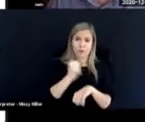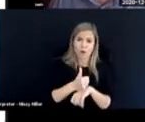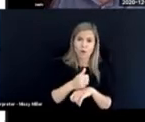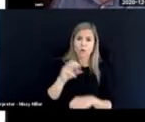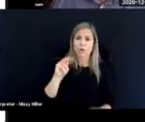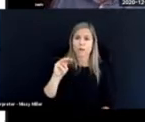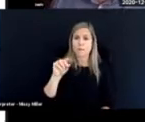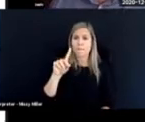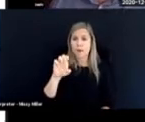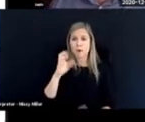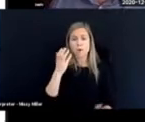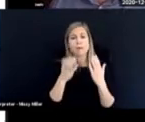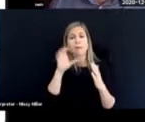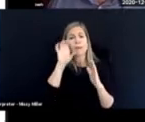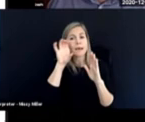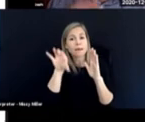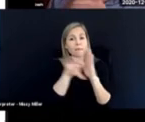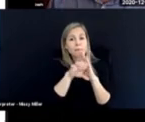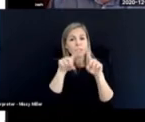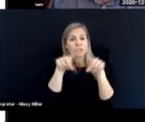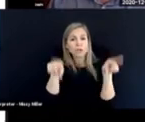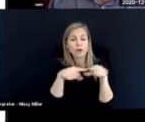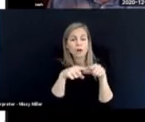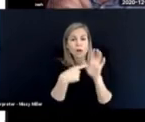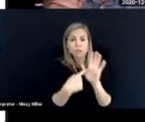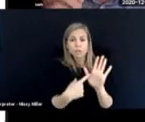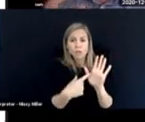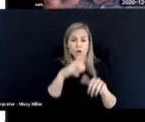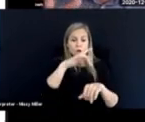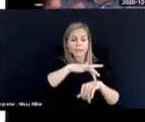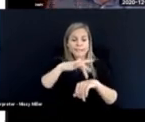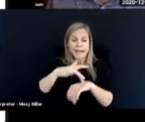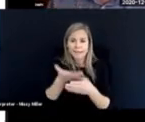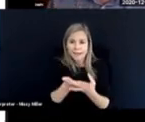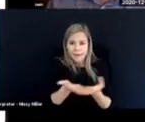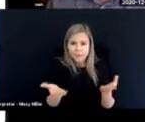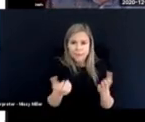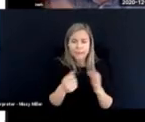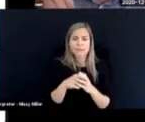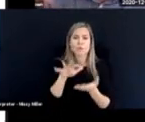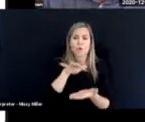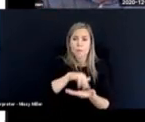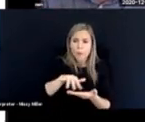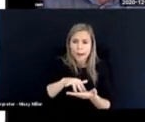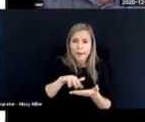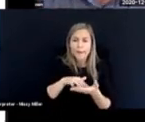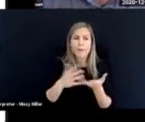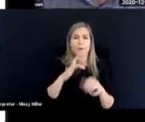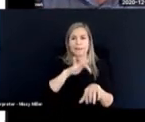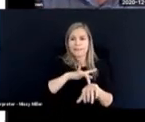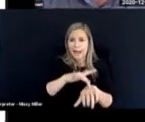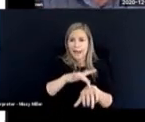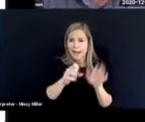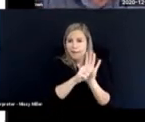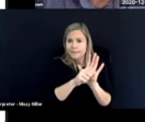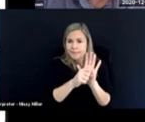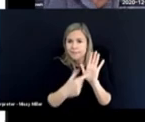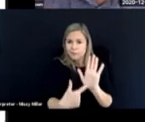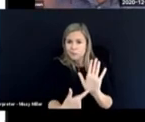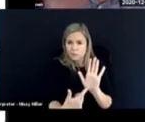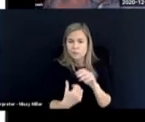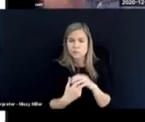modes. Something like picture cards or tactile objects or braille or tactile